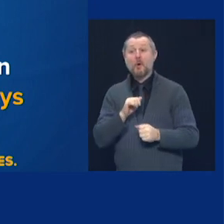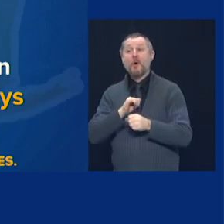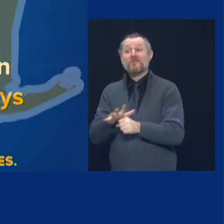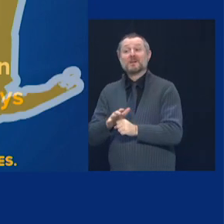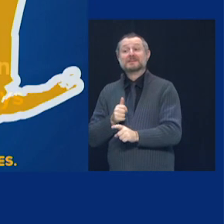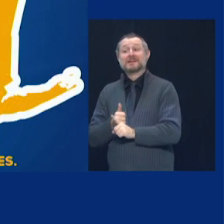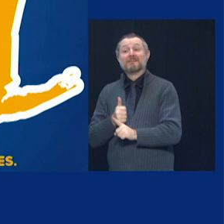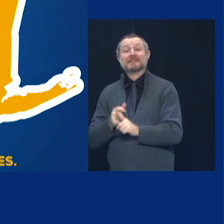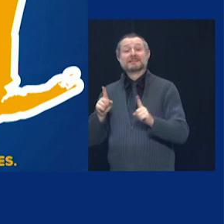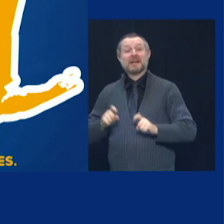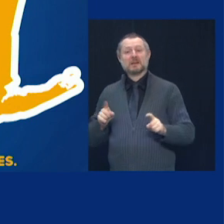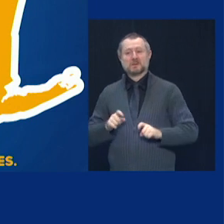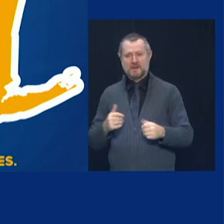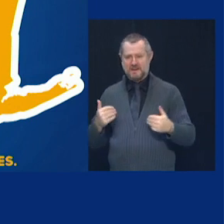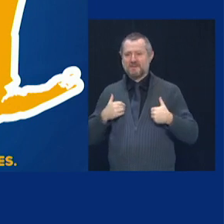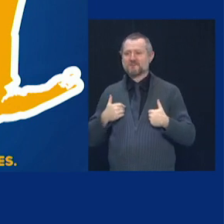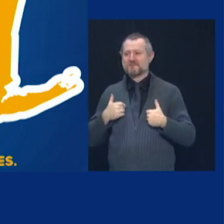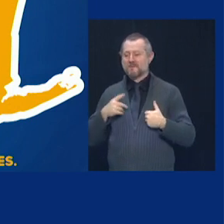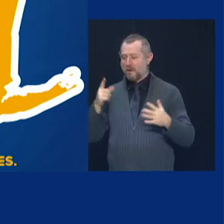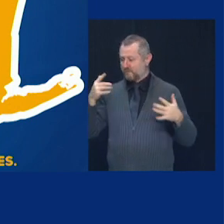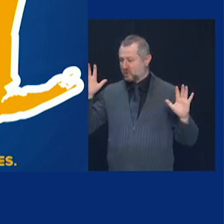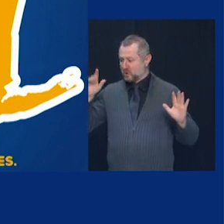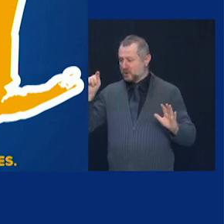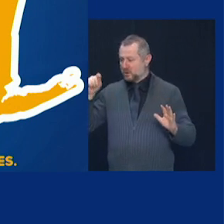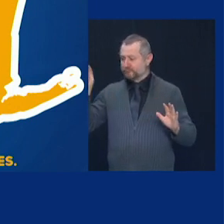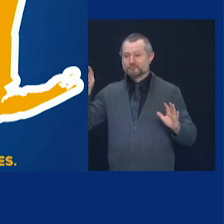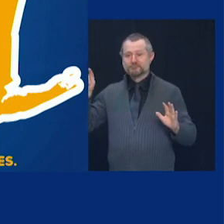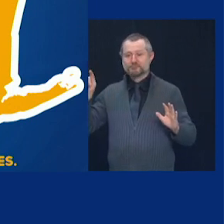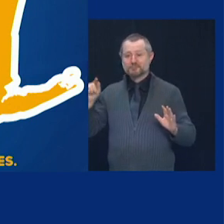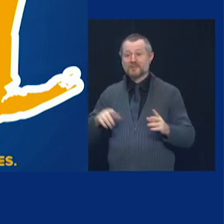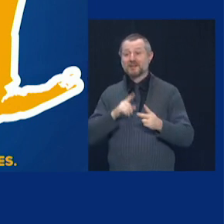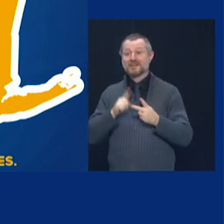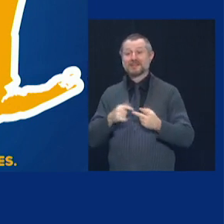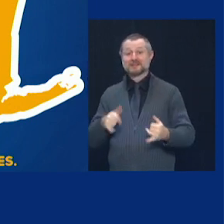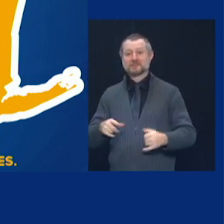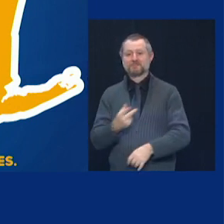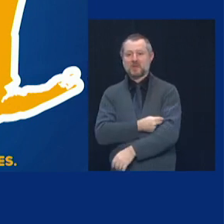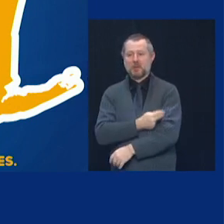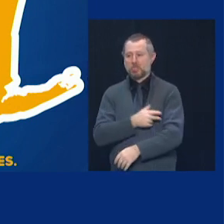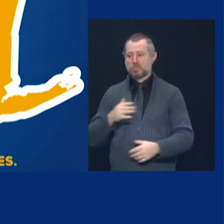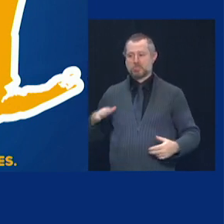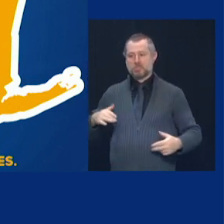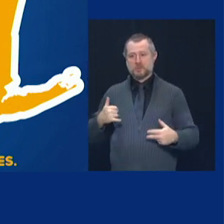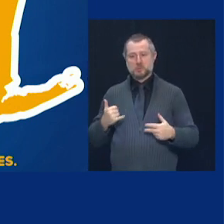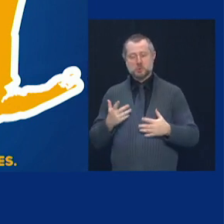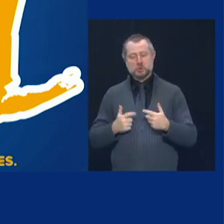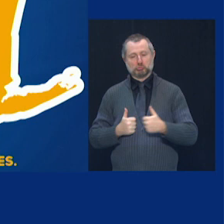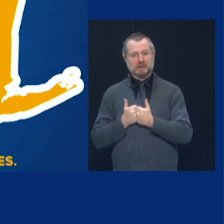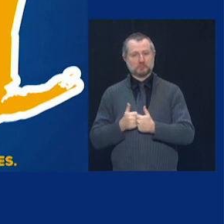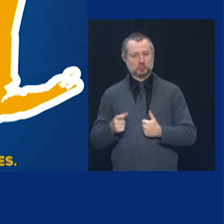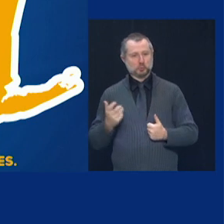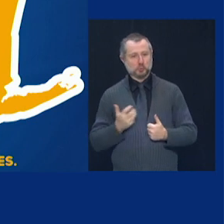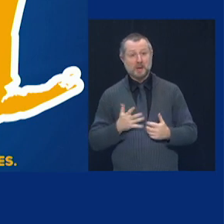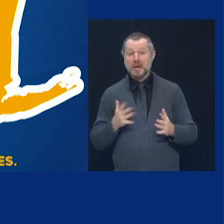to test capacity all across the board. The way the vaccine is going to work is the federal government